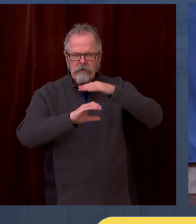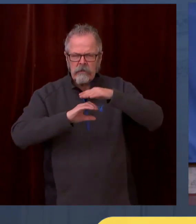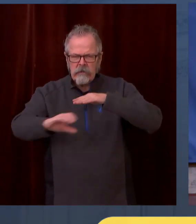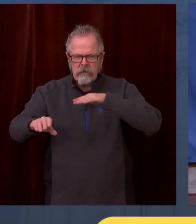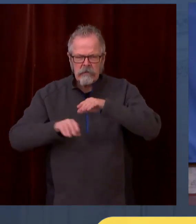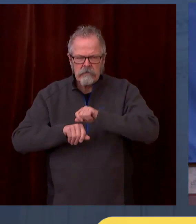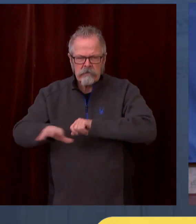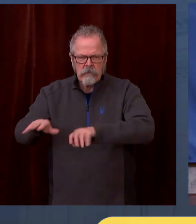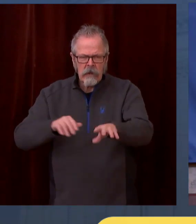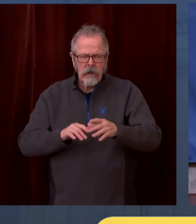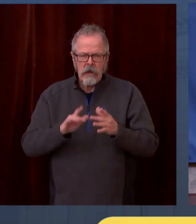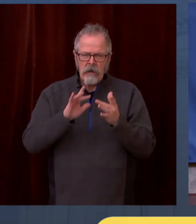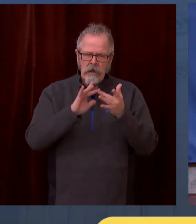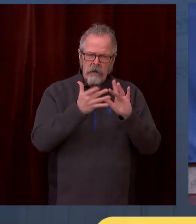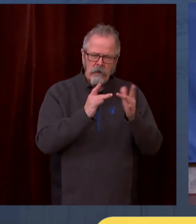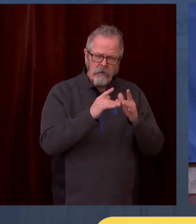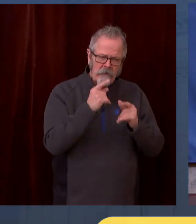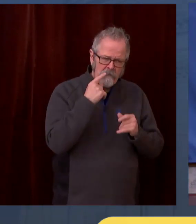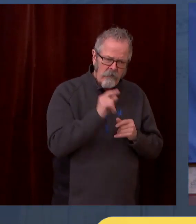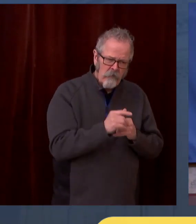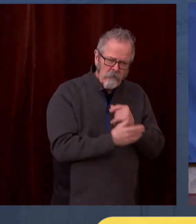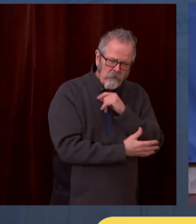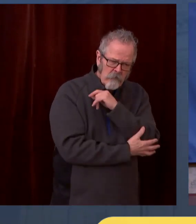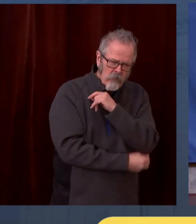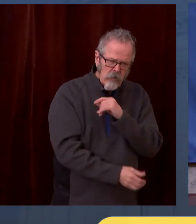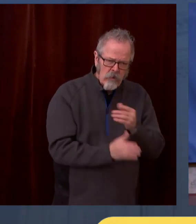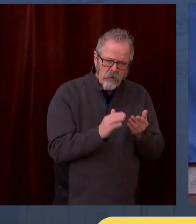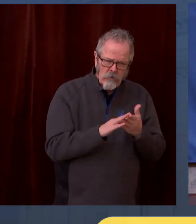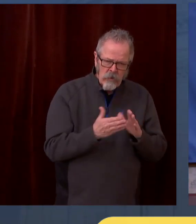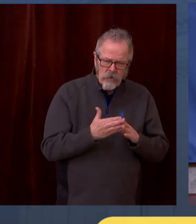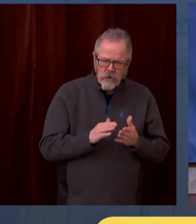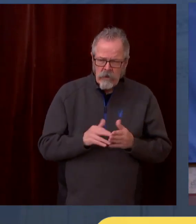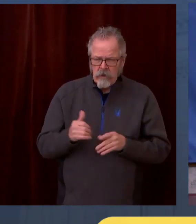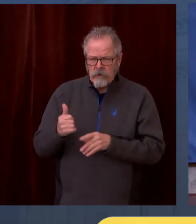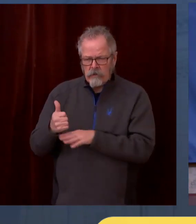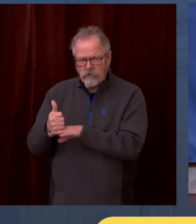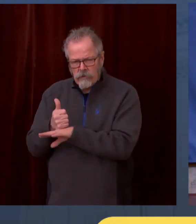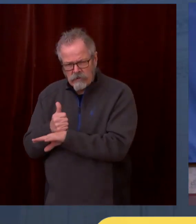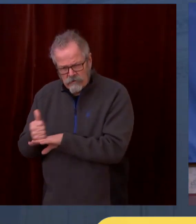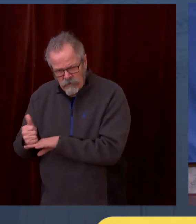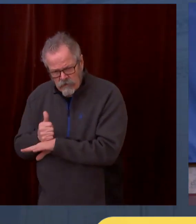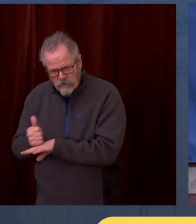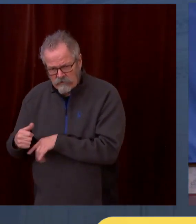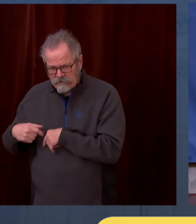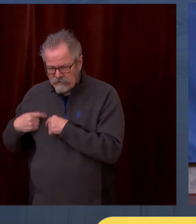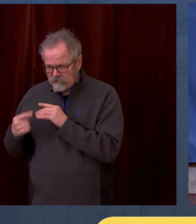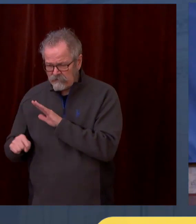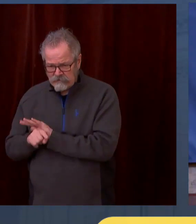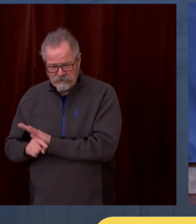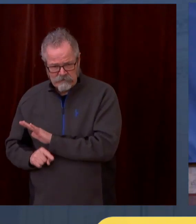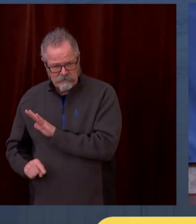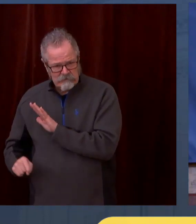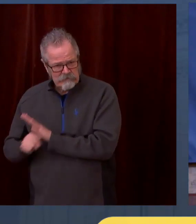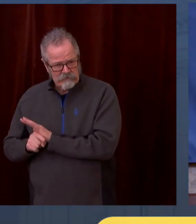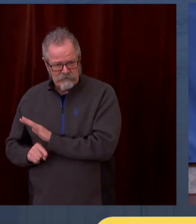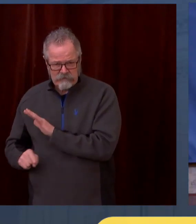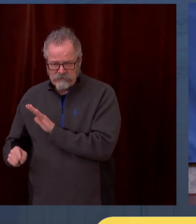plugging the red ink in the transportation budget that's been due to the loss of revenues from the pandemic.